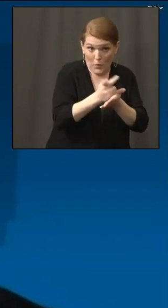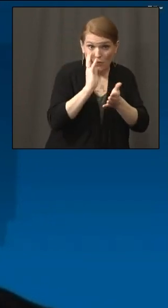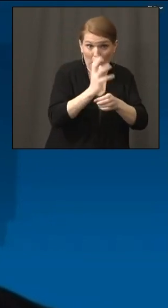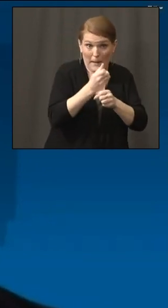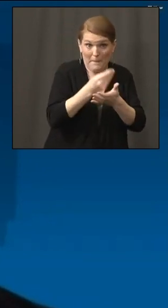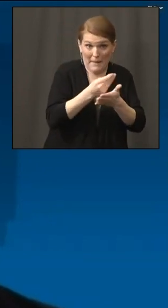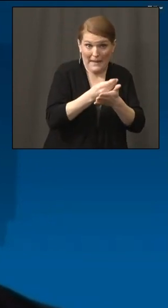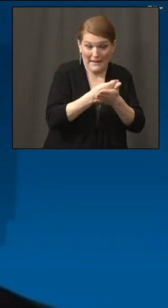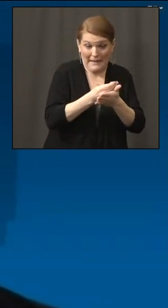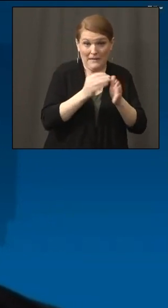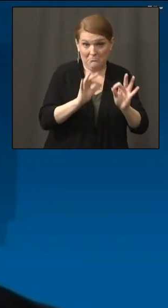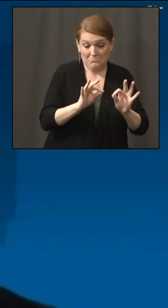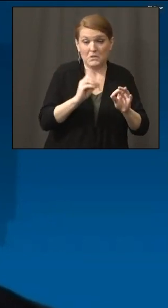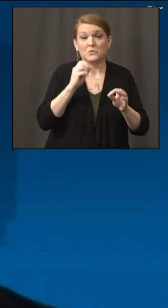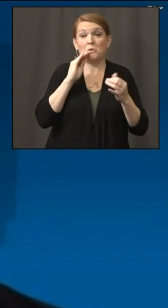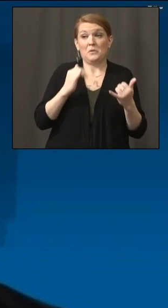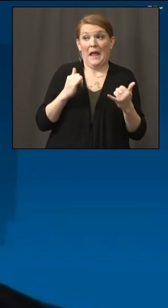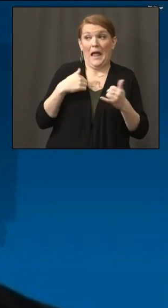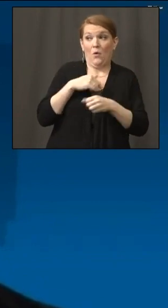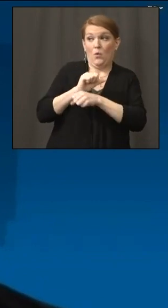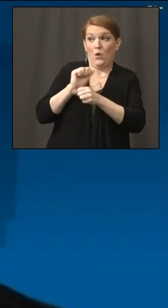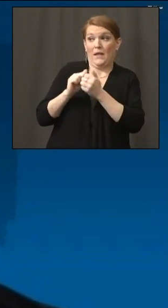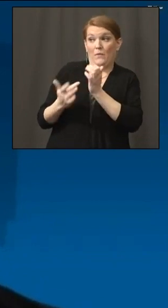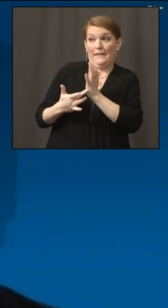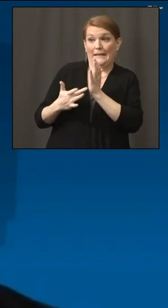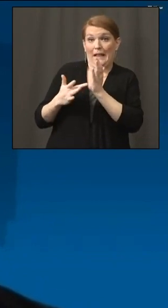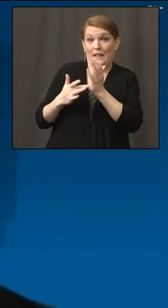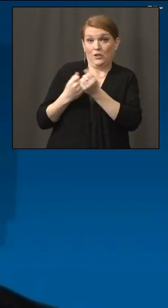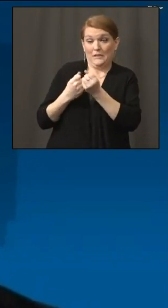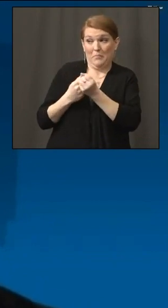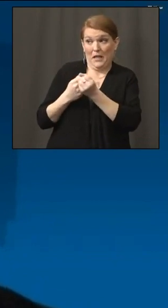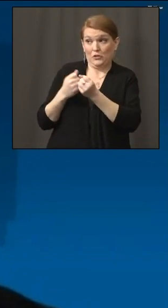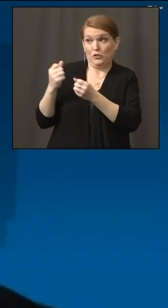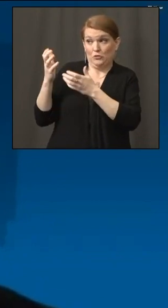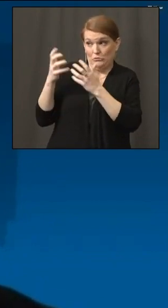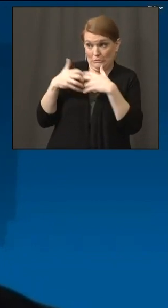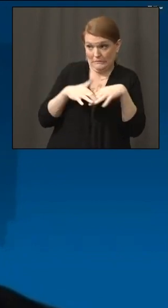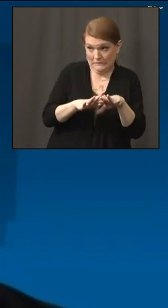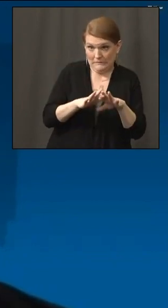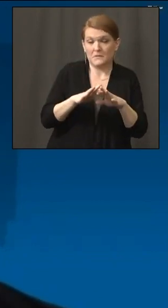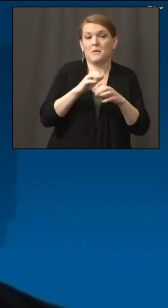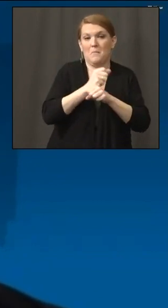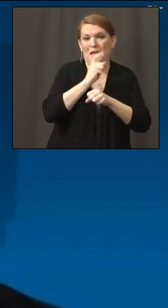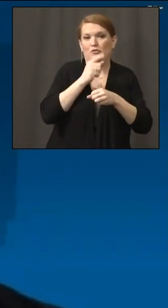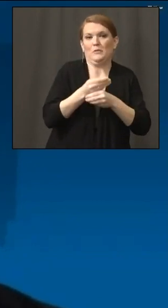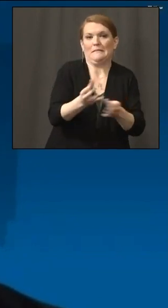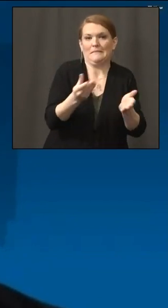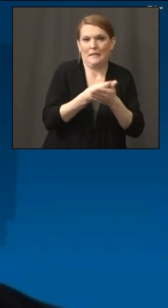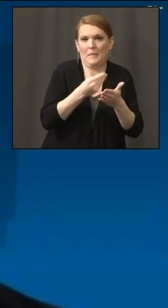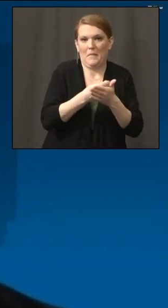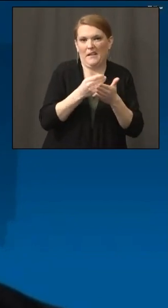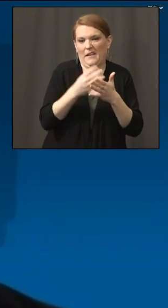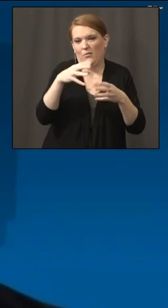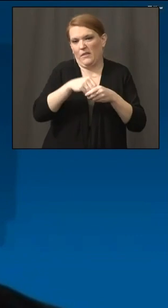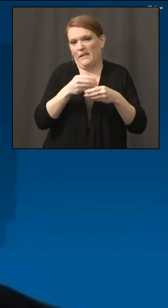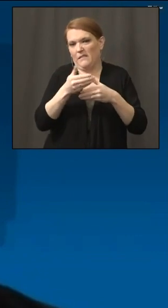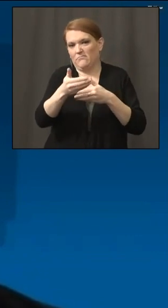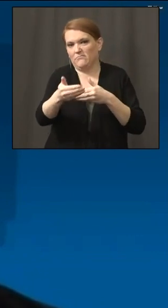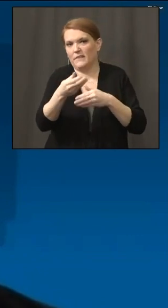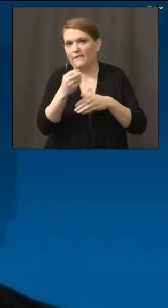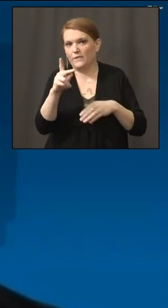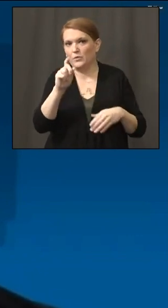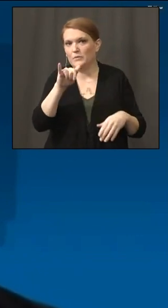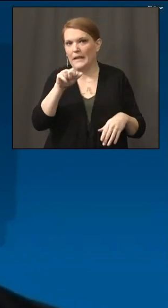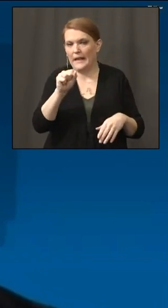technology partner, SoFi, and getting those companies funded over the next several days. We continue to do further due diligence